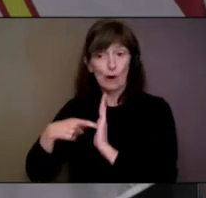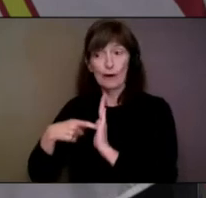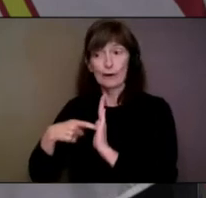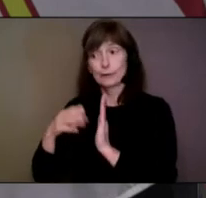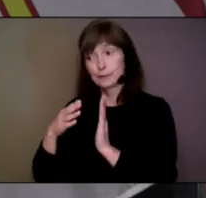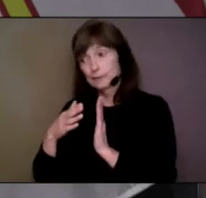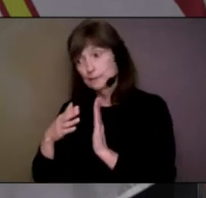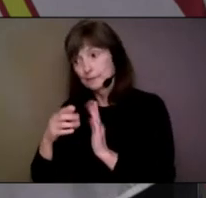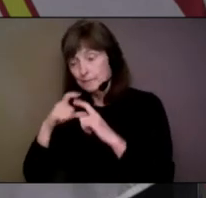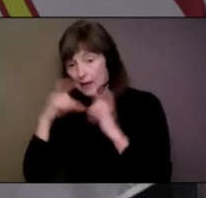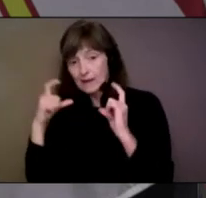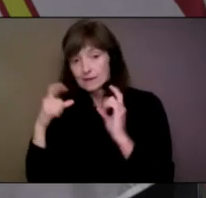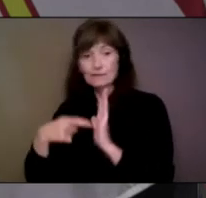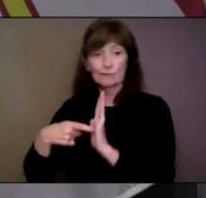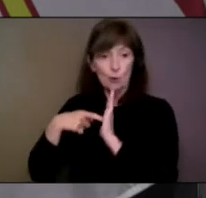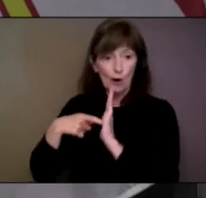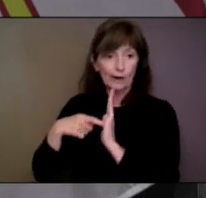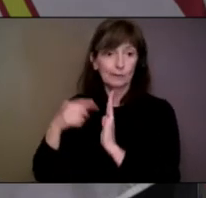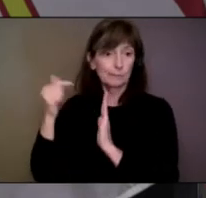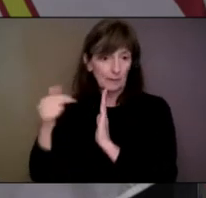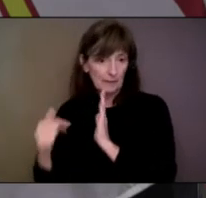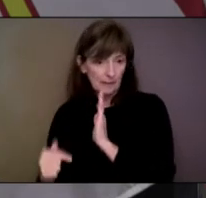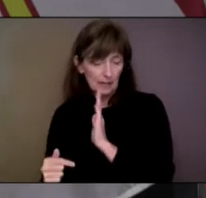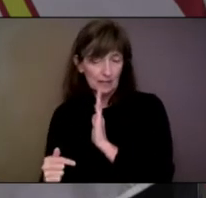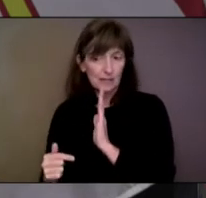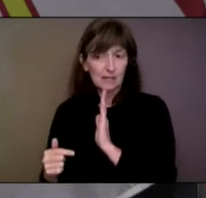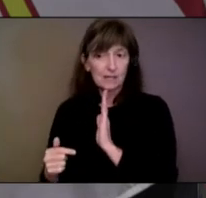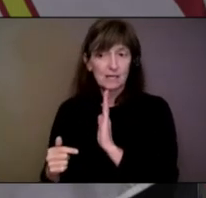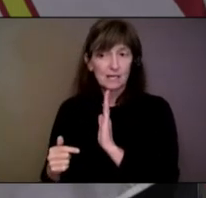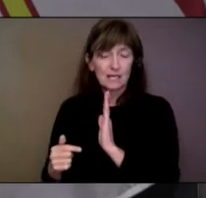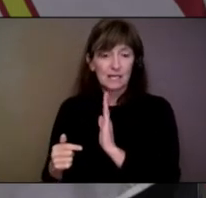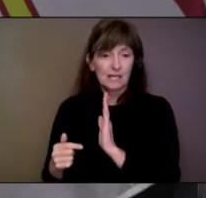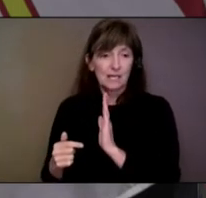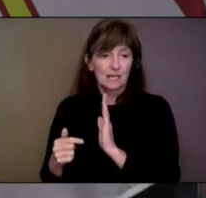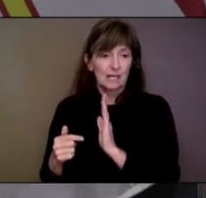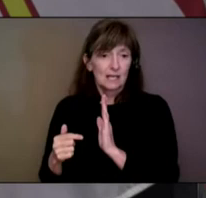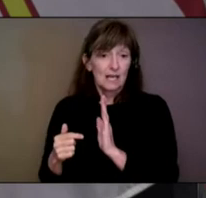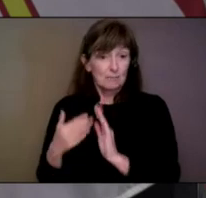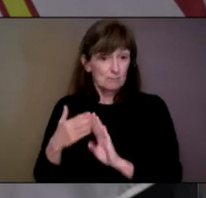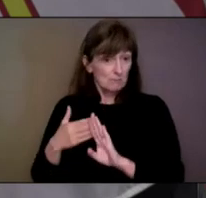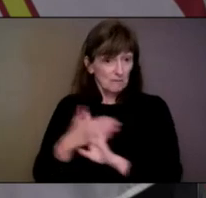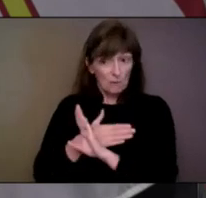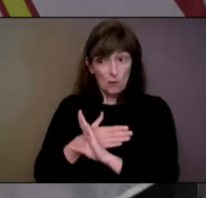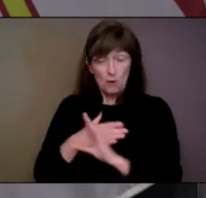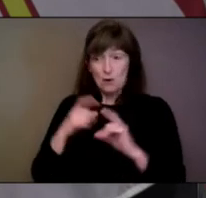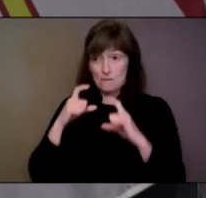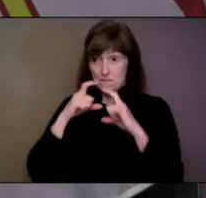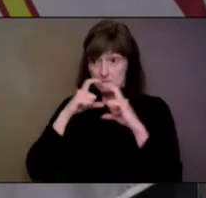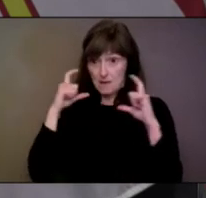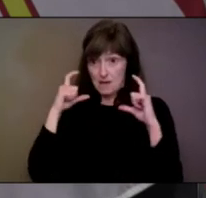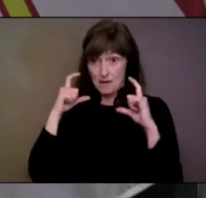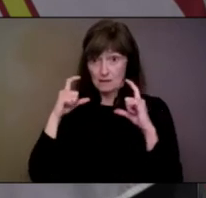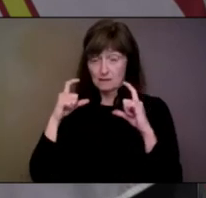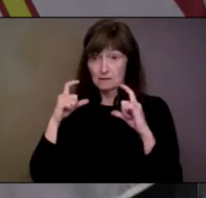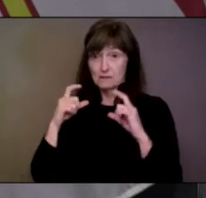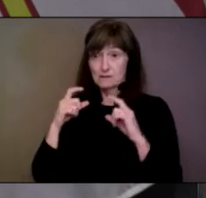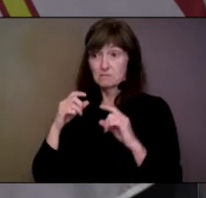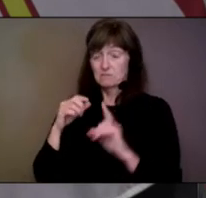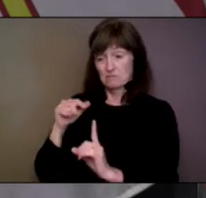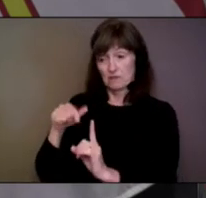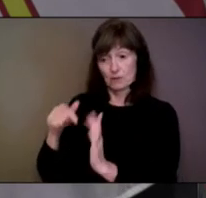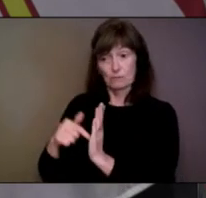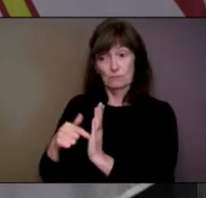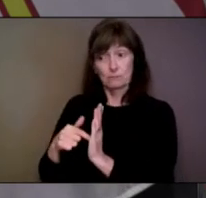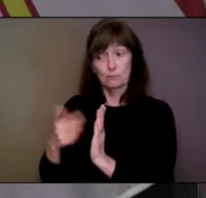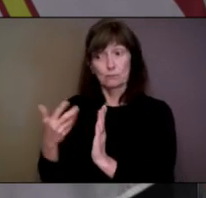I mean, there are, and even before we had the mandatory masking rule or order, there were